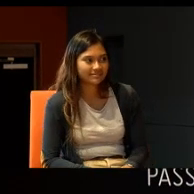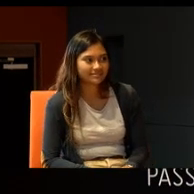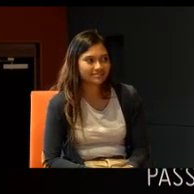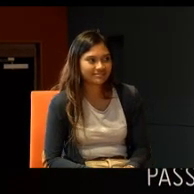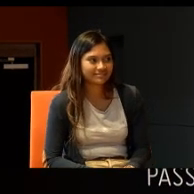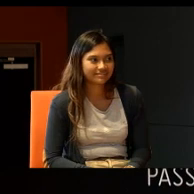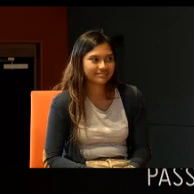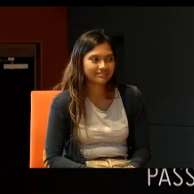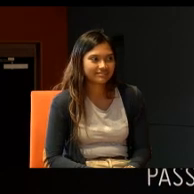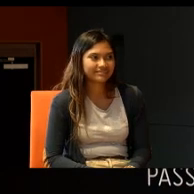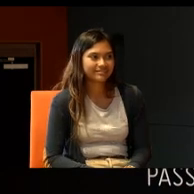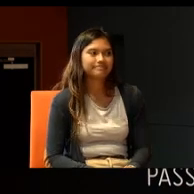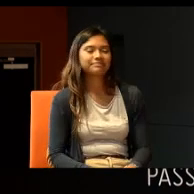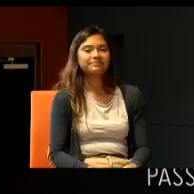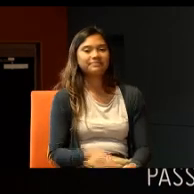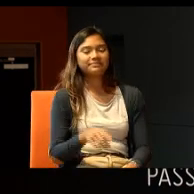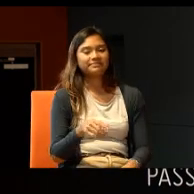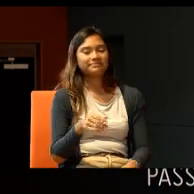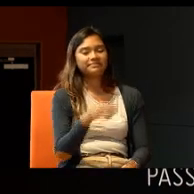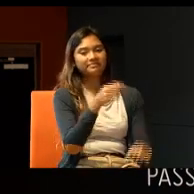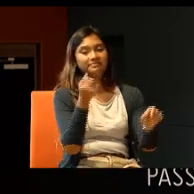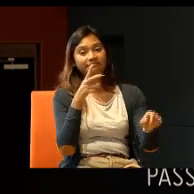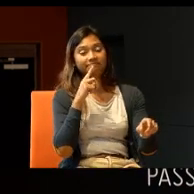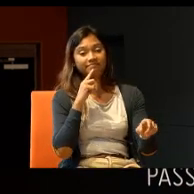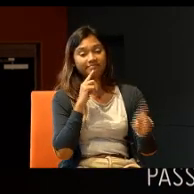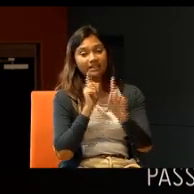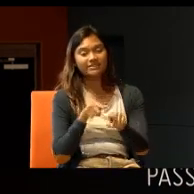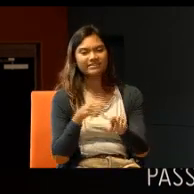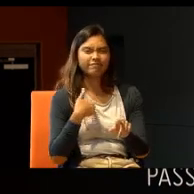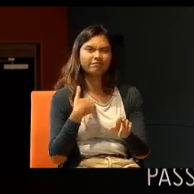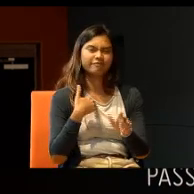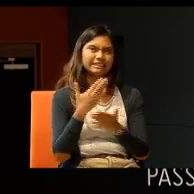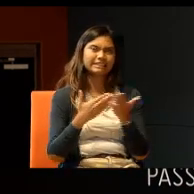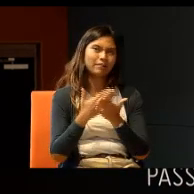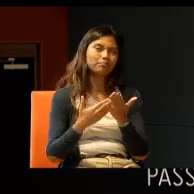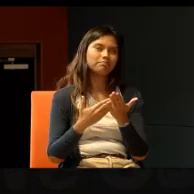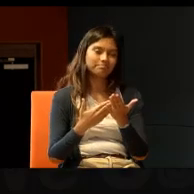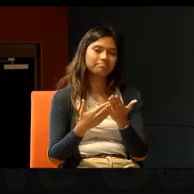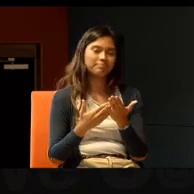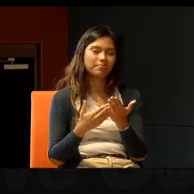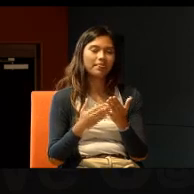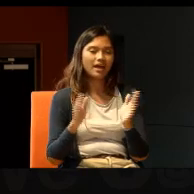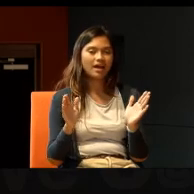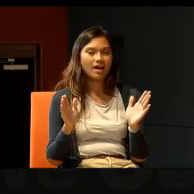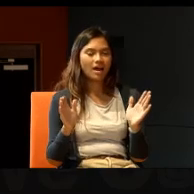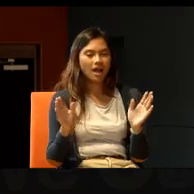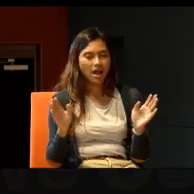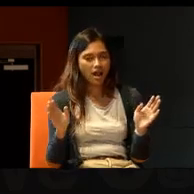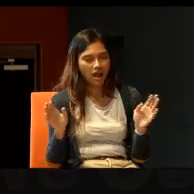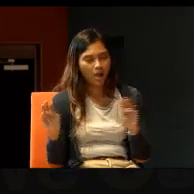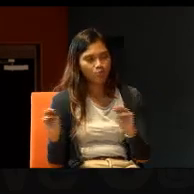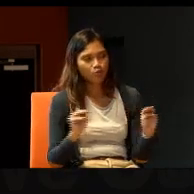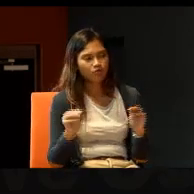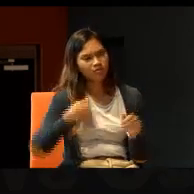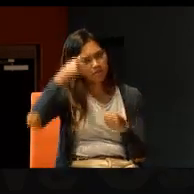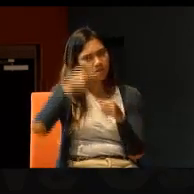There has been some, encouraging moves, towards this, in recent years, but, I remember, one very